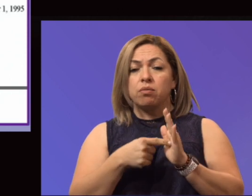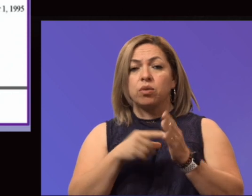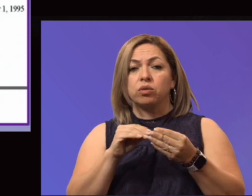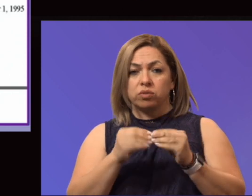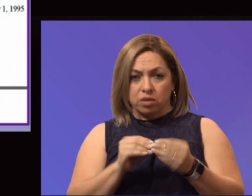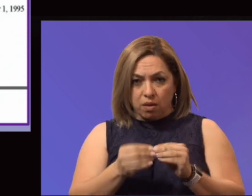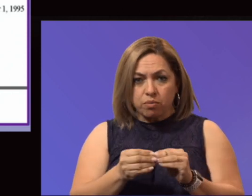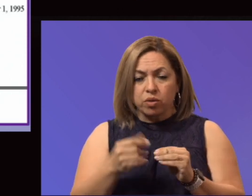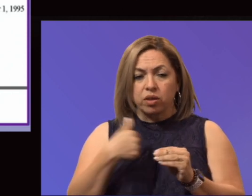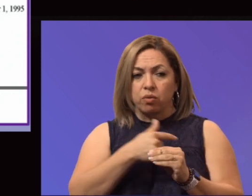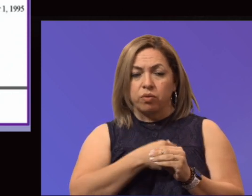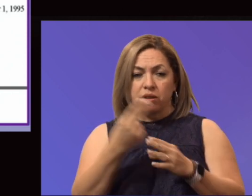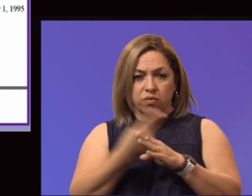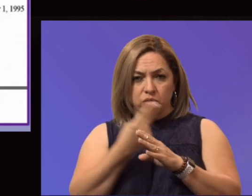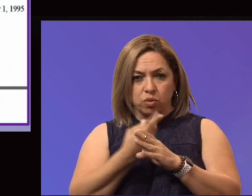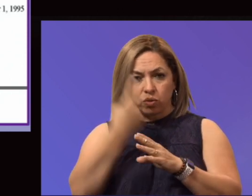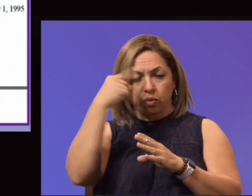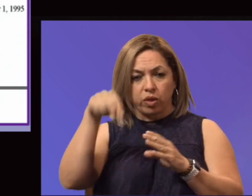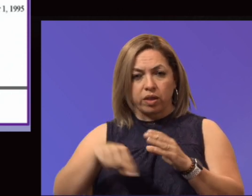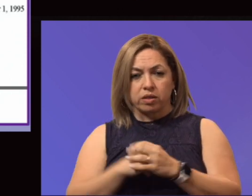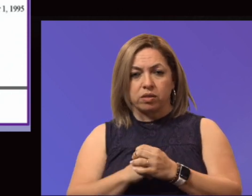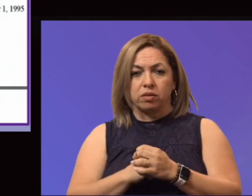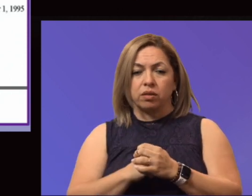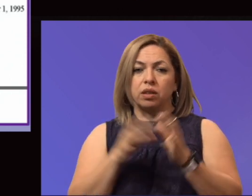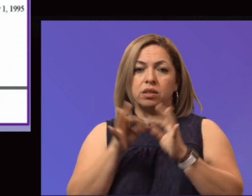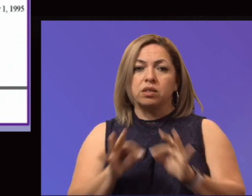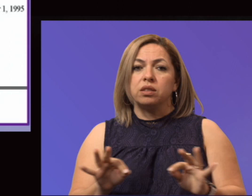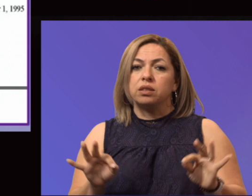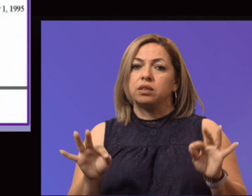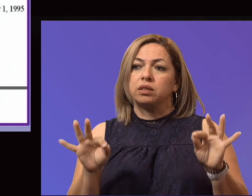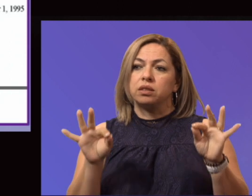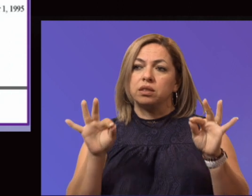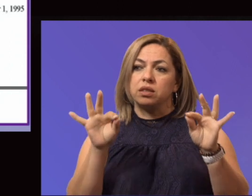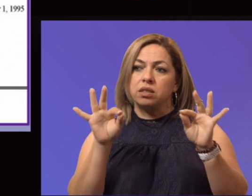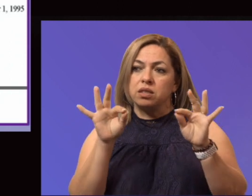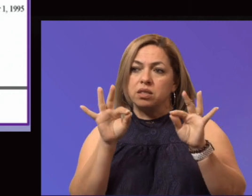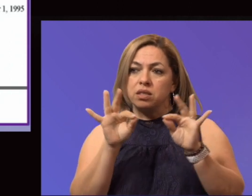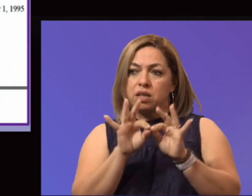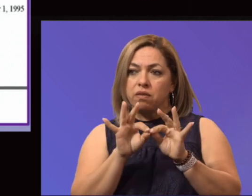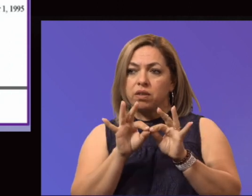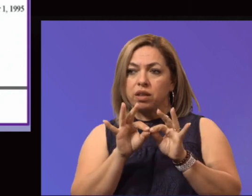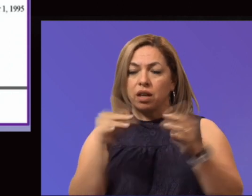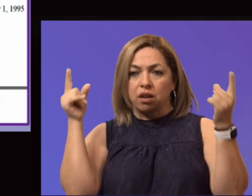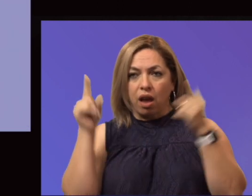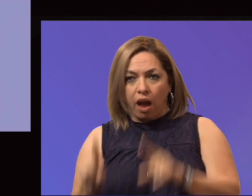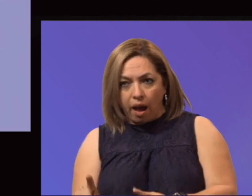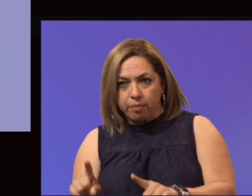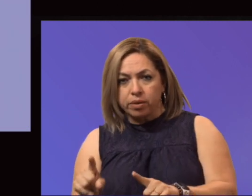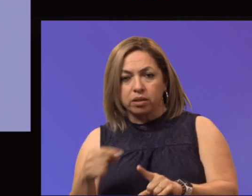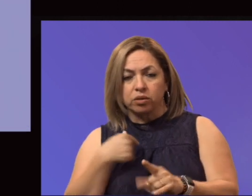that we've utilized for this. This has been a significant undertaking. I want to thank Dr. Pendley for leading this particular effort.